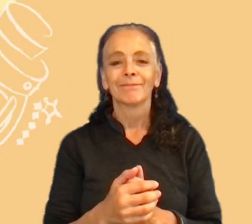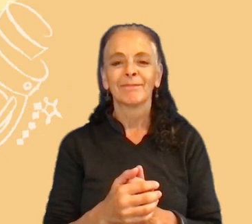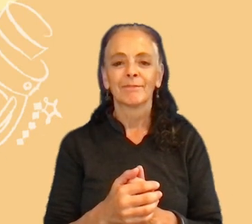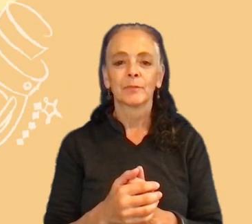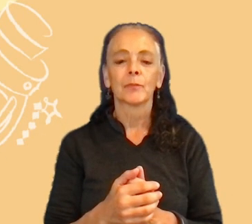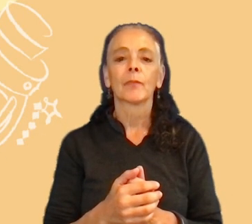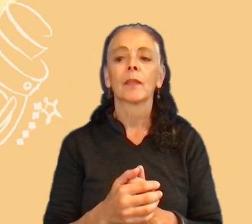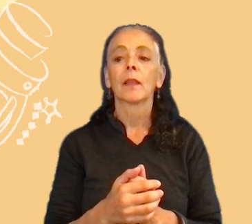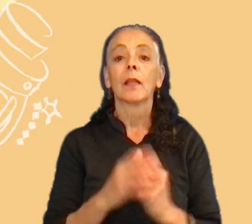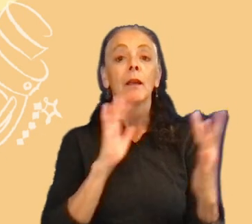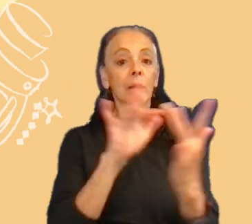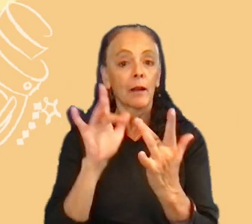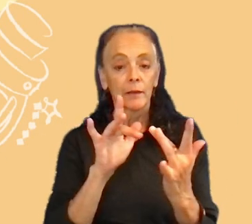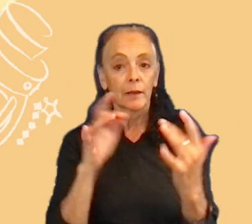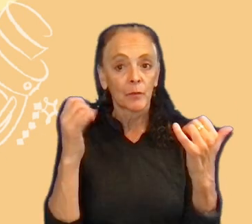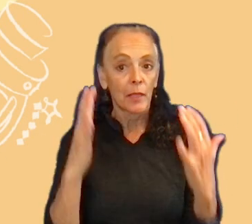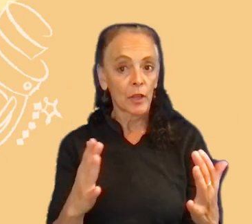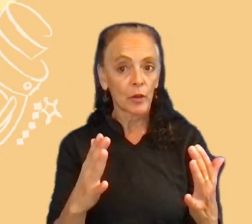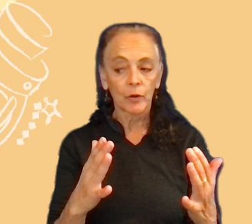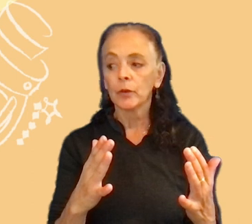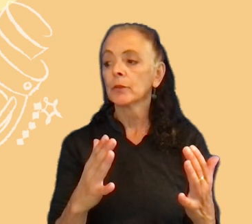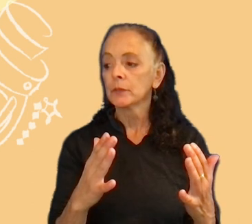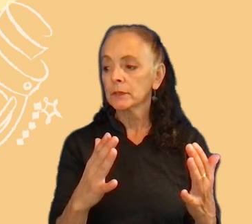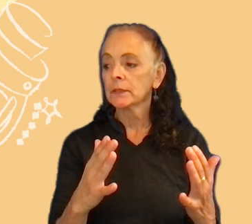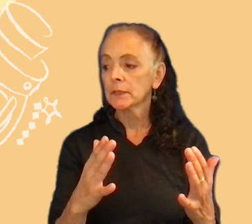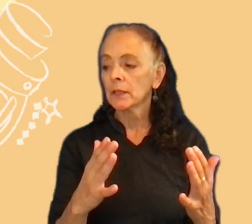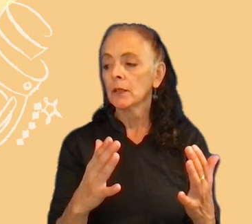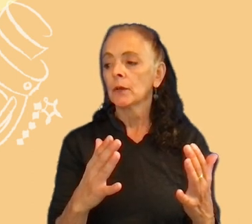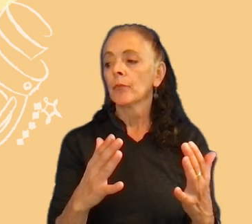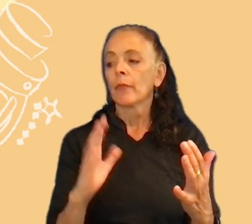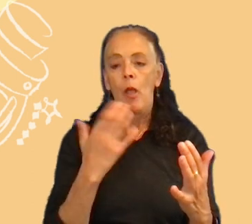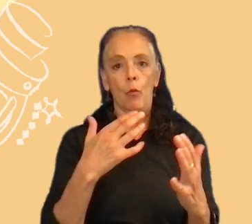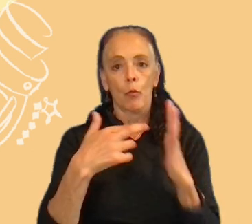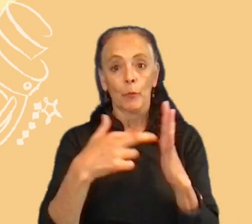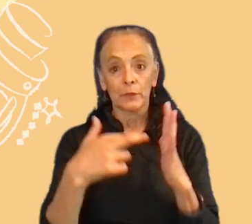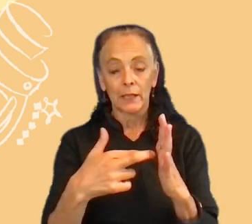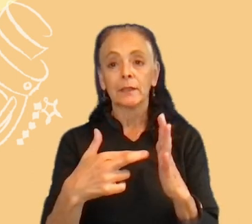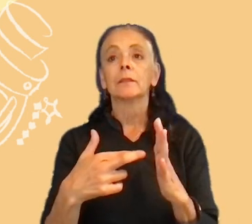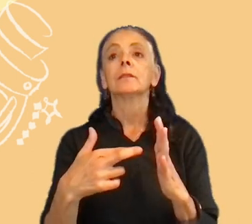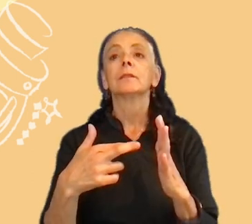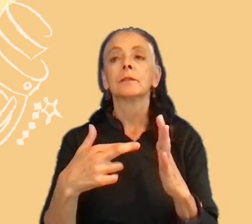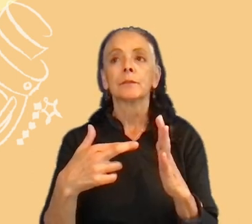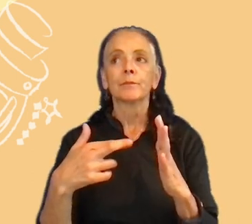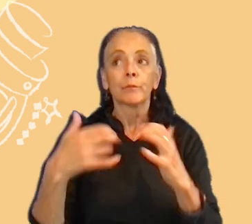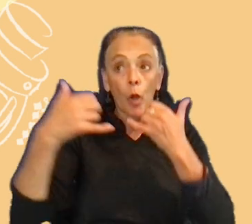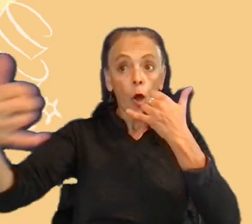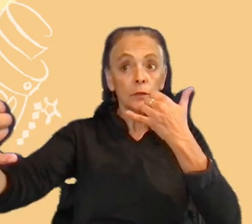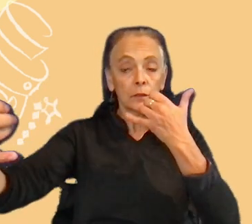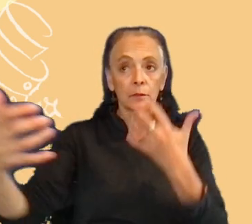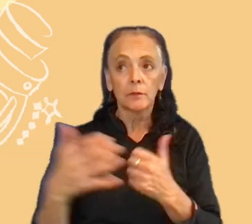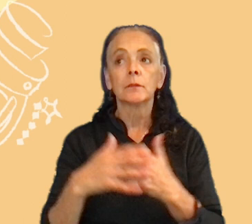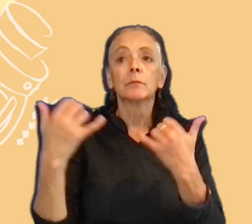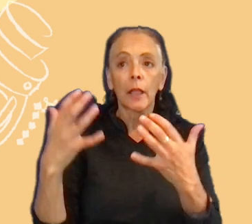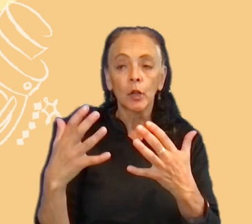So, players. A Gazel's representative contacted selected players by phone call. And presented the